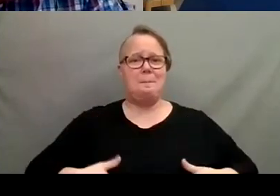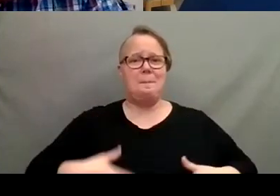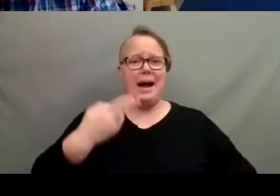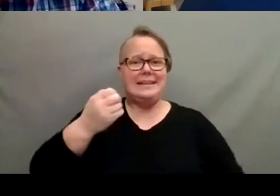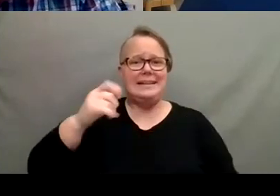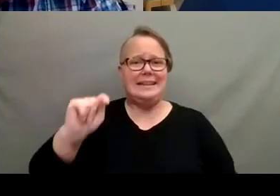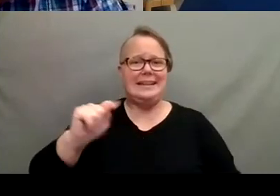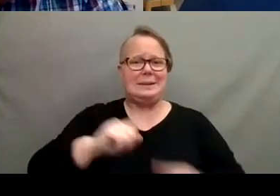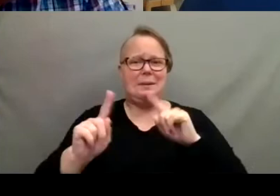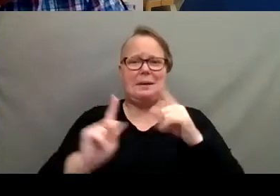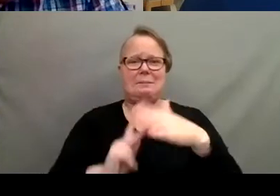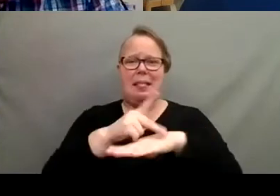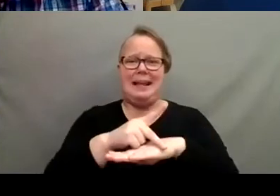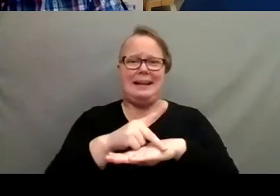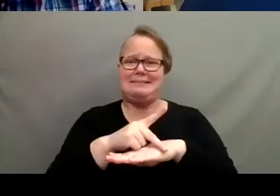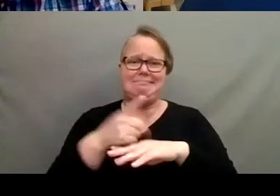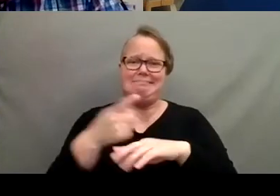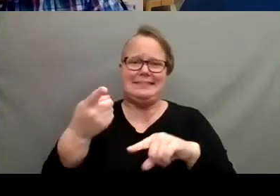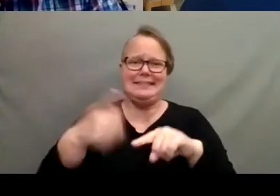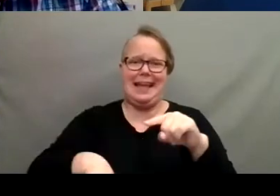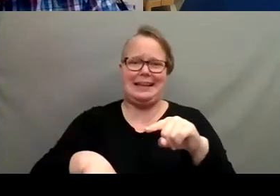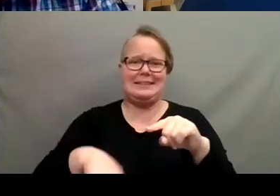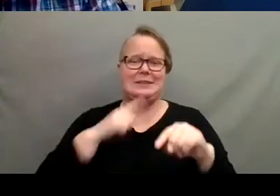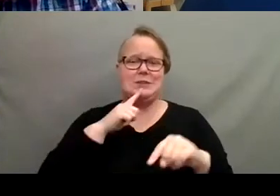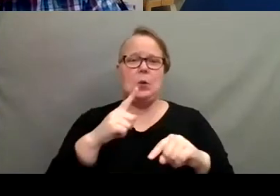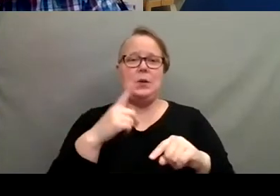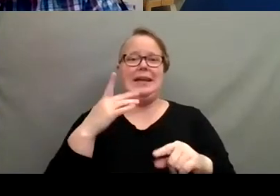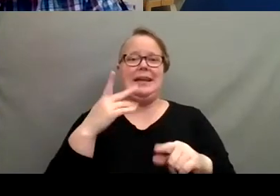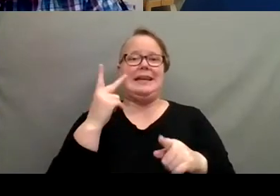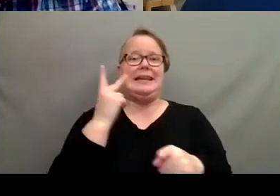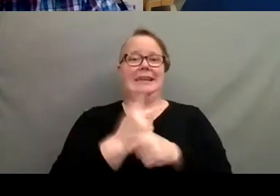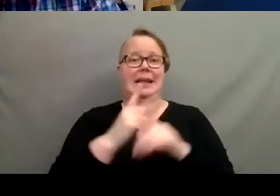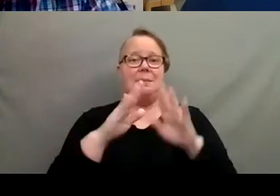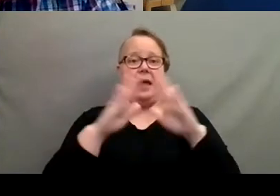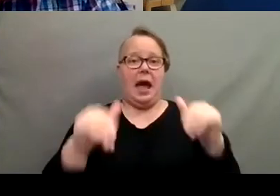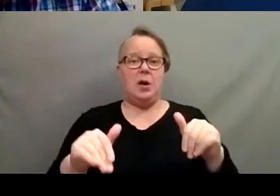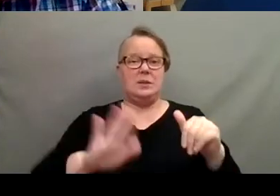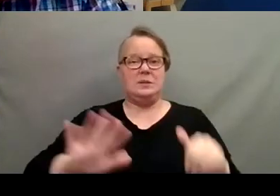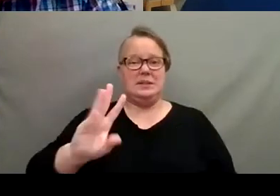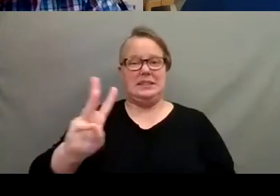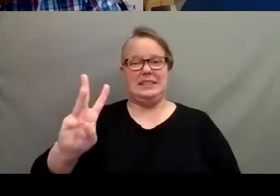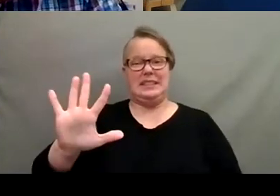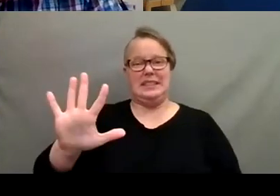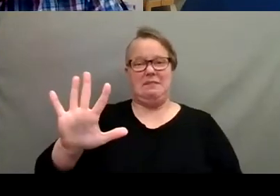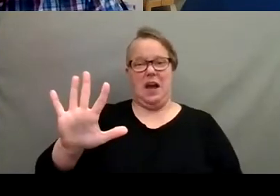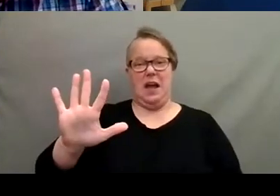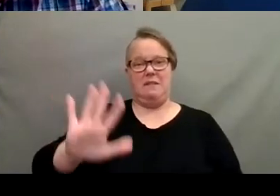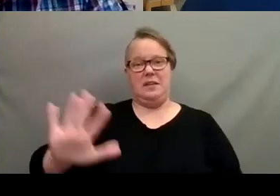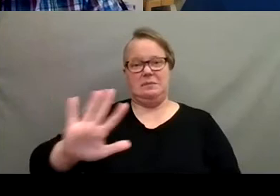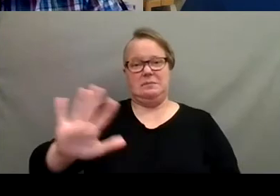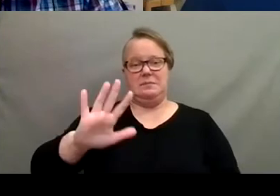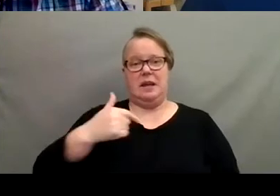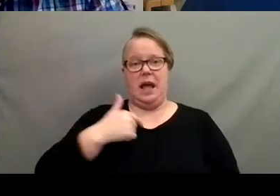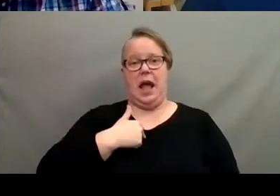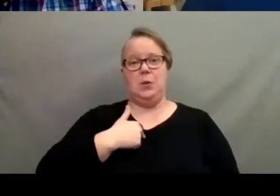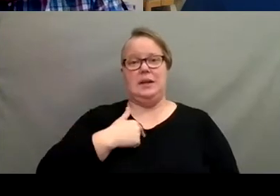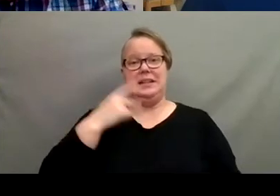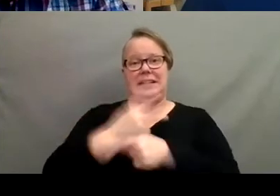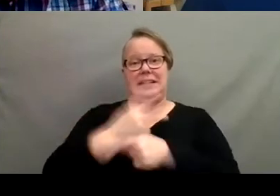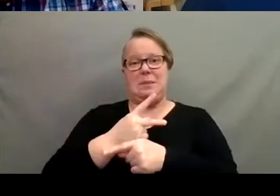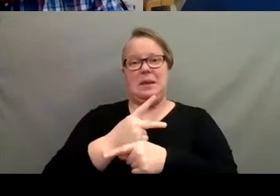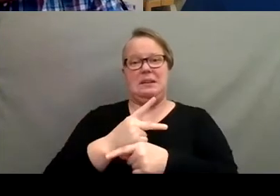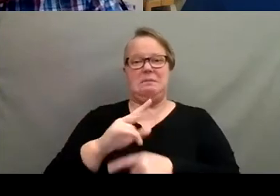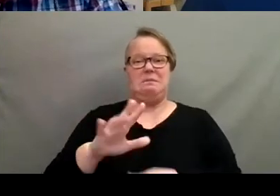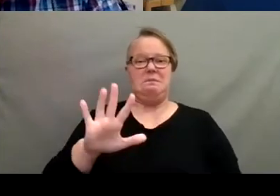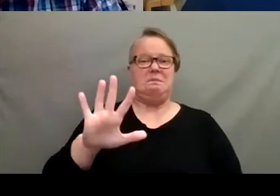plants, not so much. So we usually, we keep the house about 65 or so. I probably keep it low sixties, upper fifties.